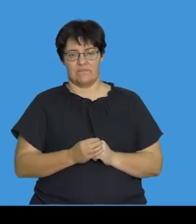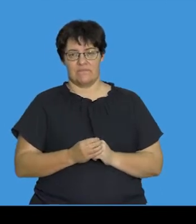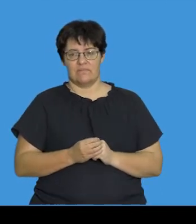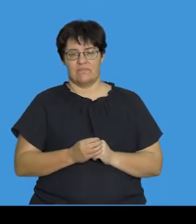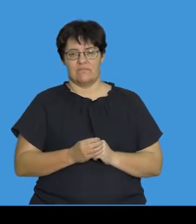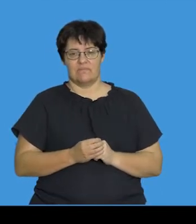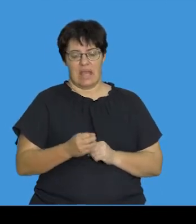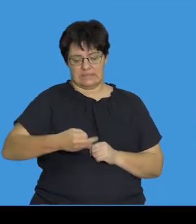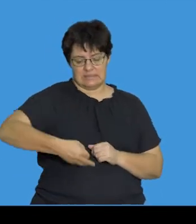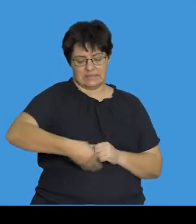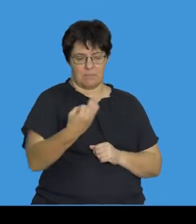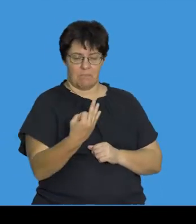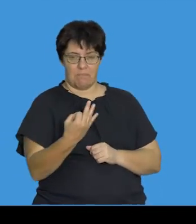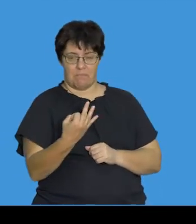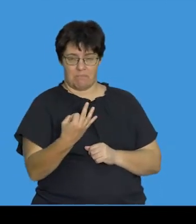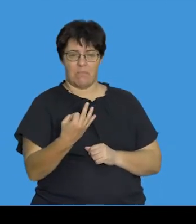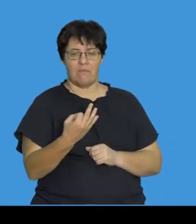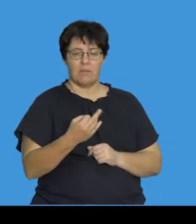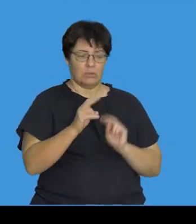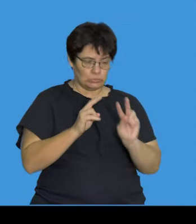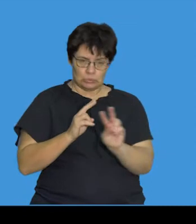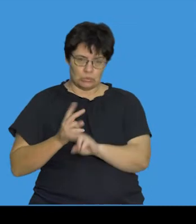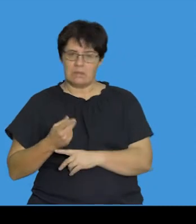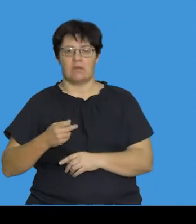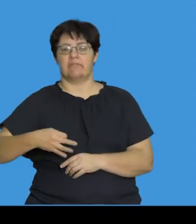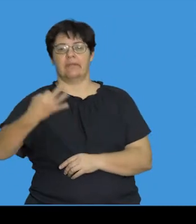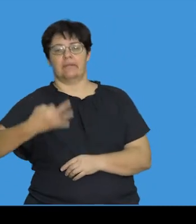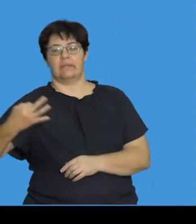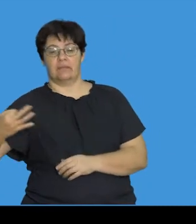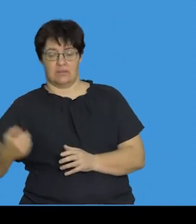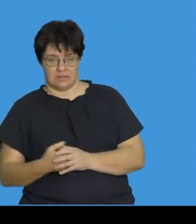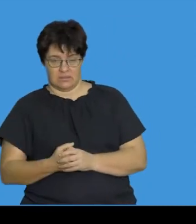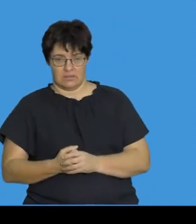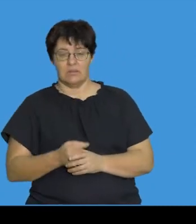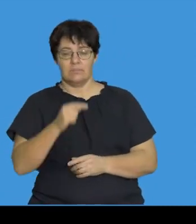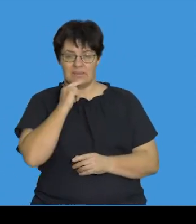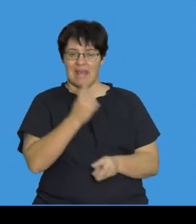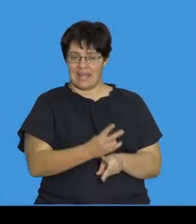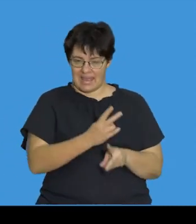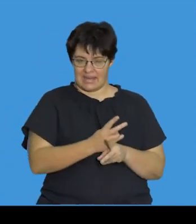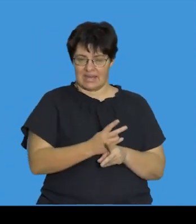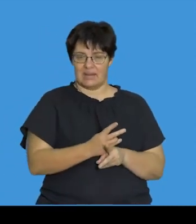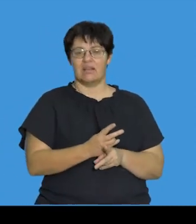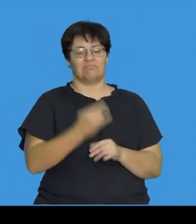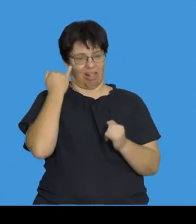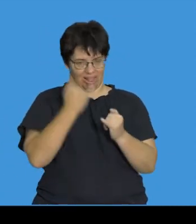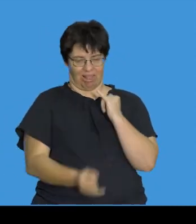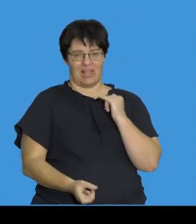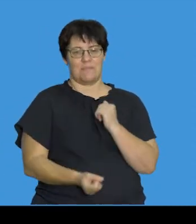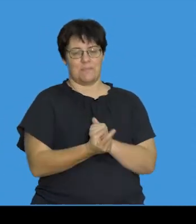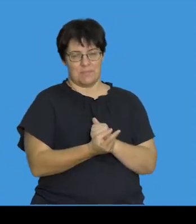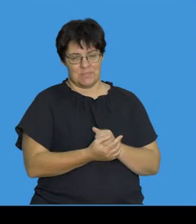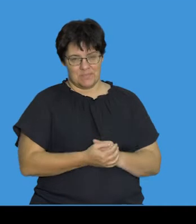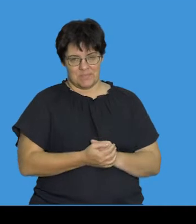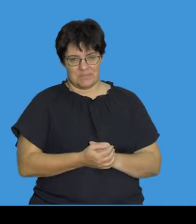triploid set of chromosomes for a specific chromosome. So, we refer to that as, again, a chromosome with abnormalities.